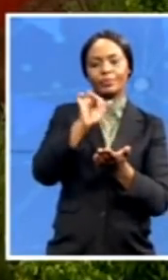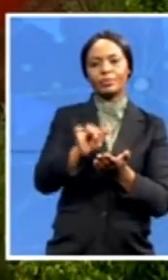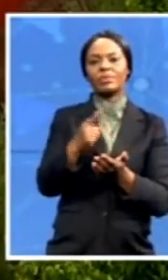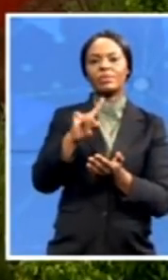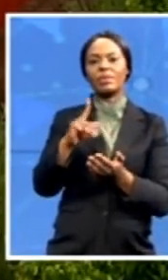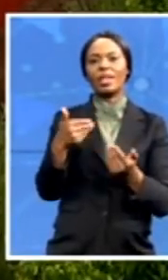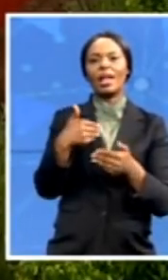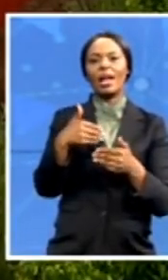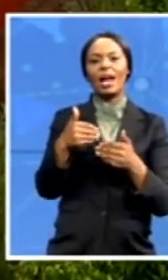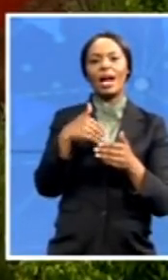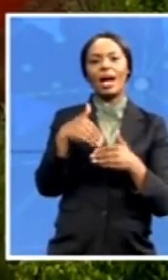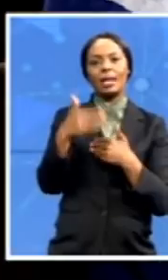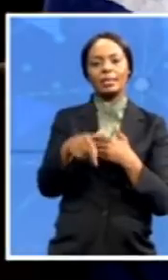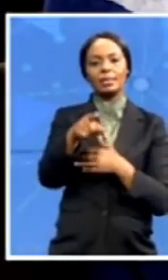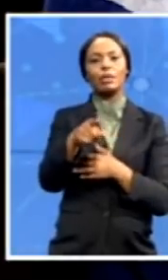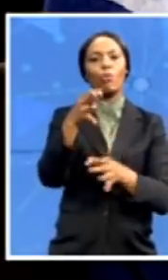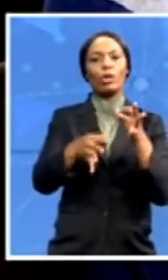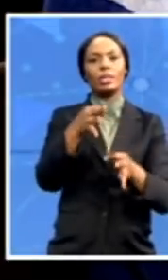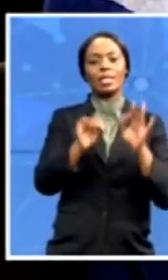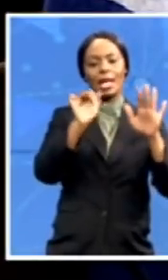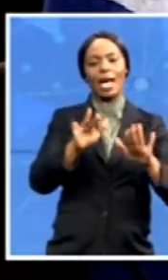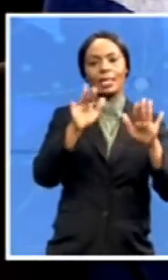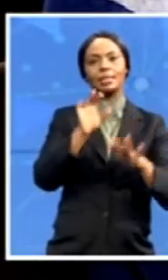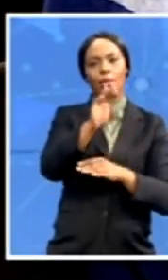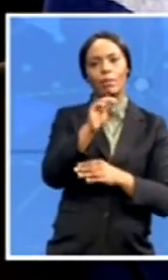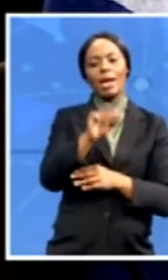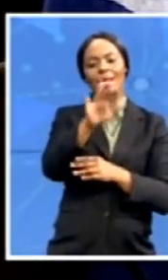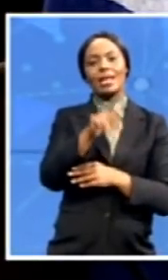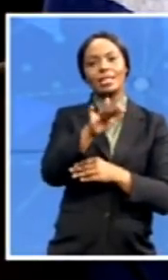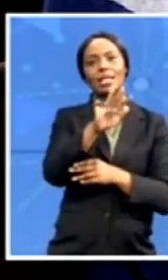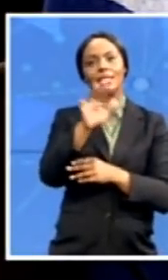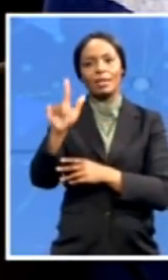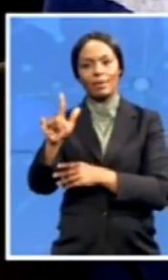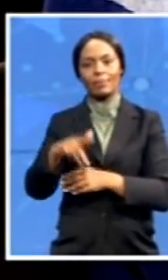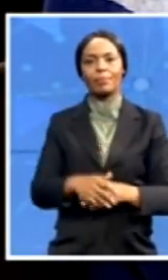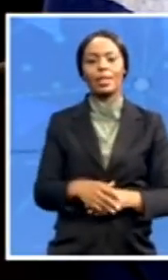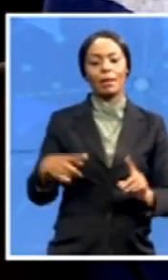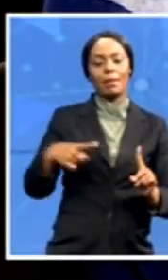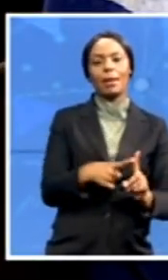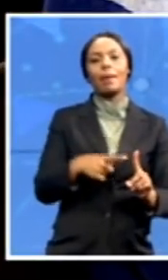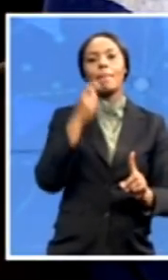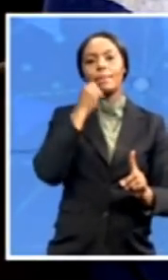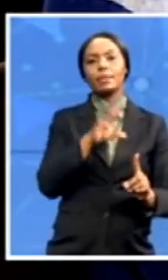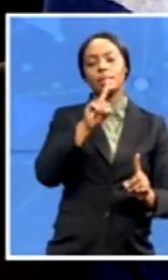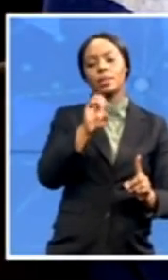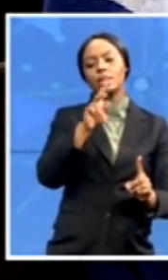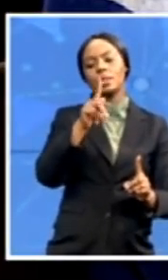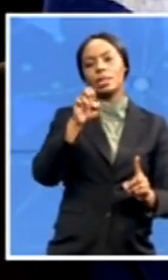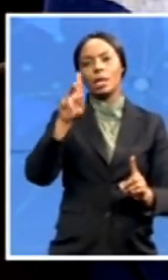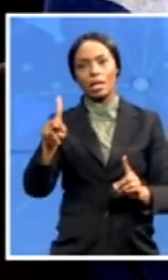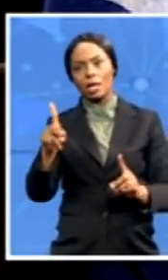1997. Mr. de Klerk has received numerous national and international honors